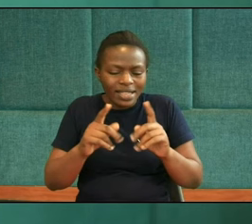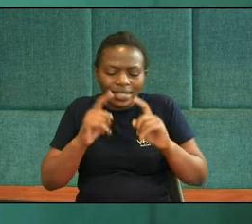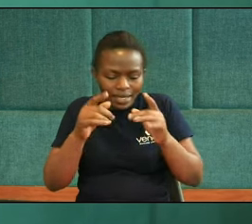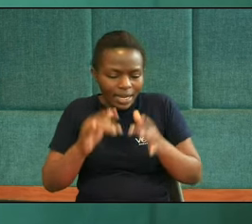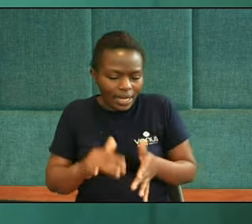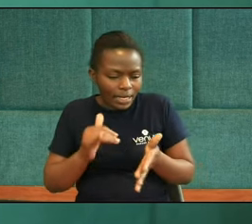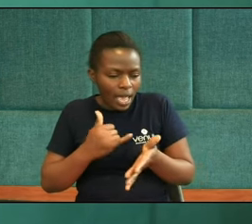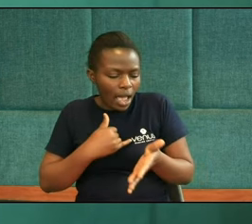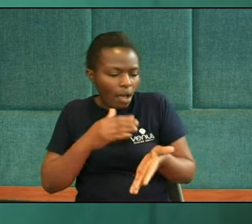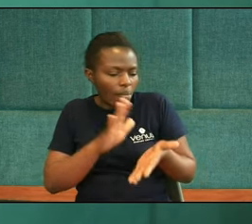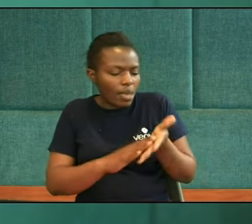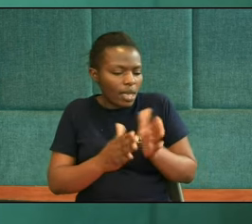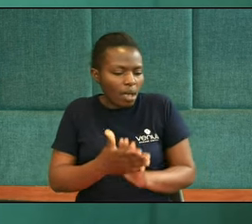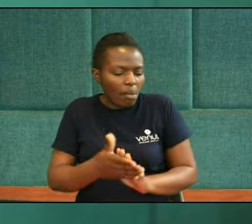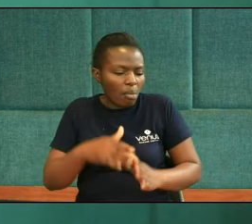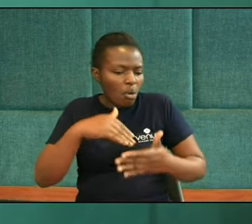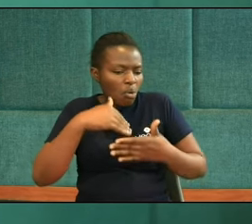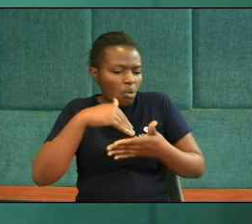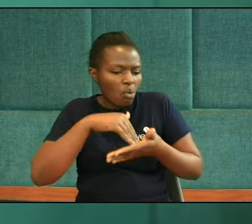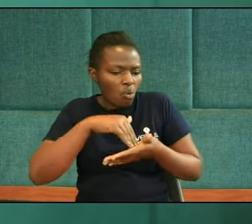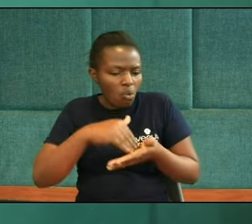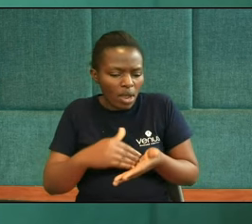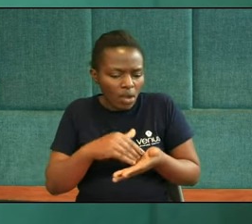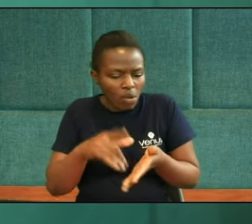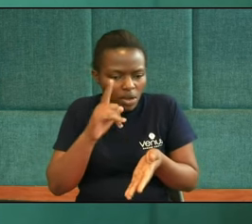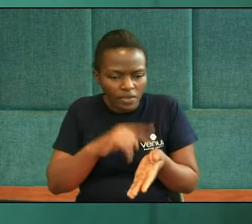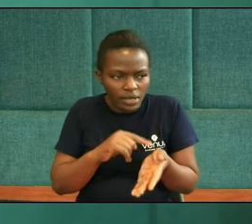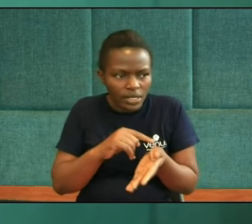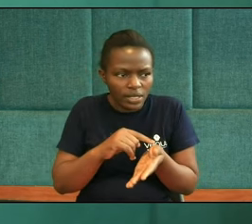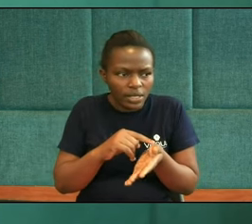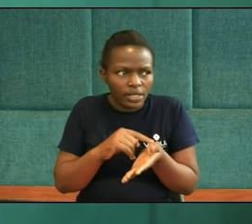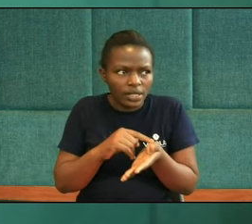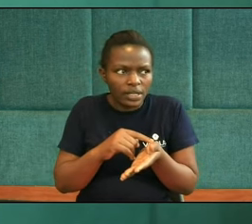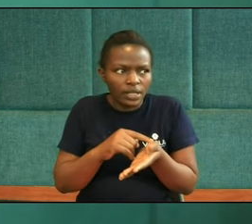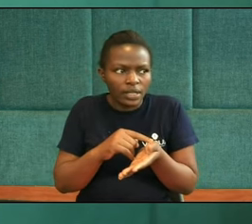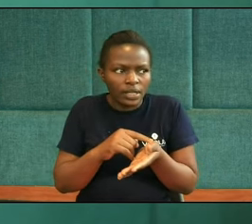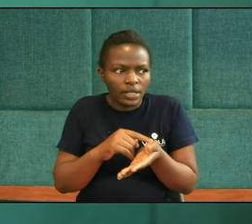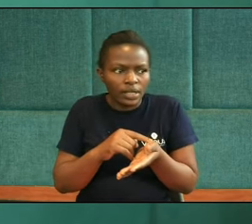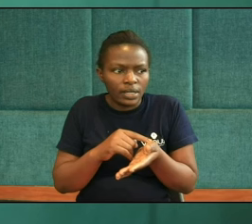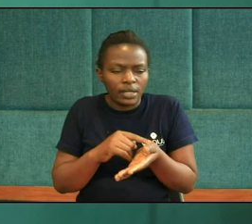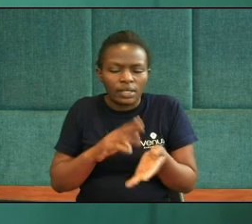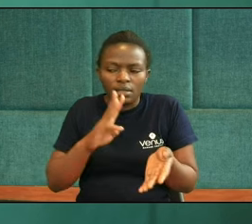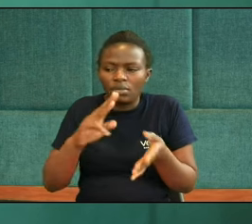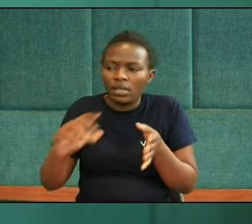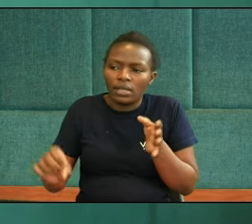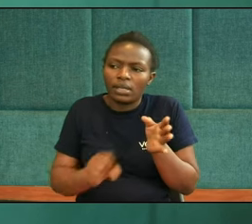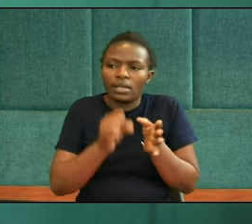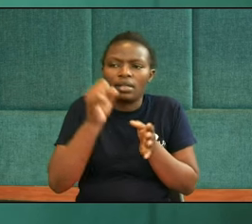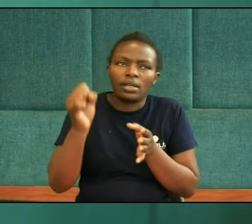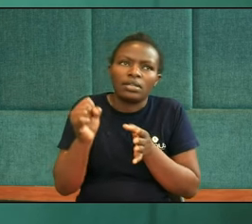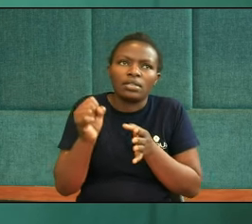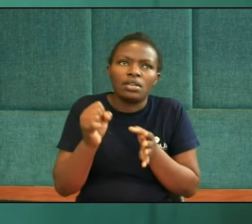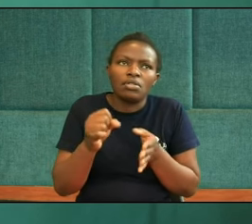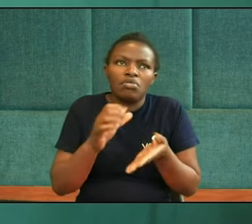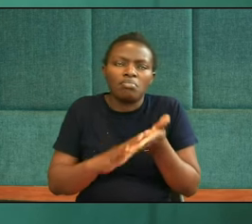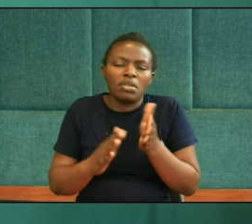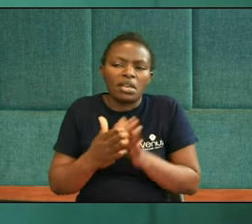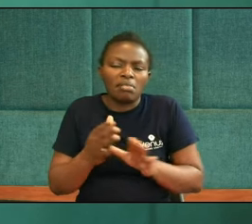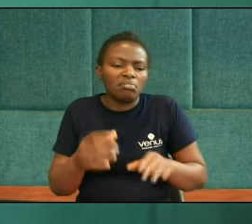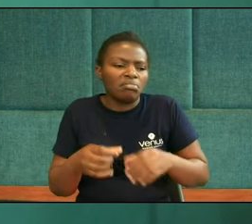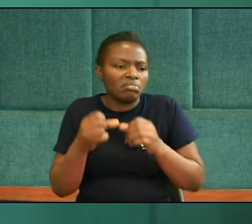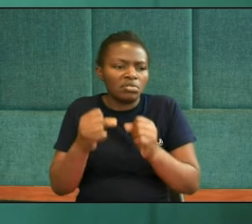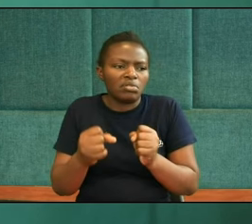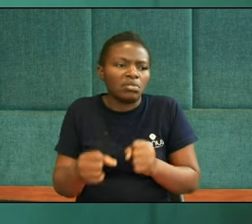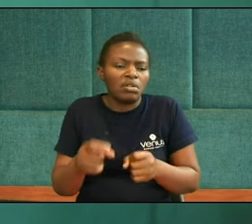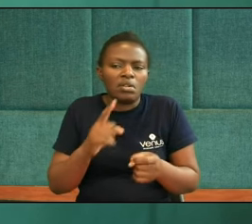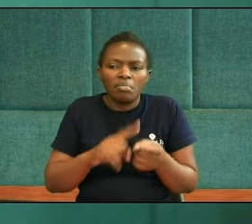wicked A fencing looking king A master of intrigue will arise He will become very strong But not